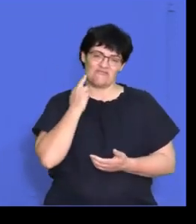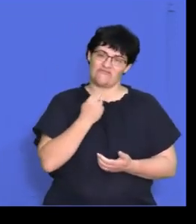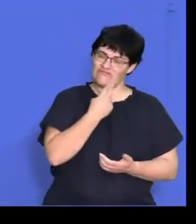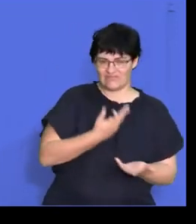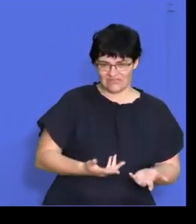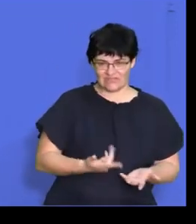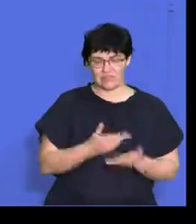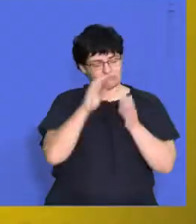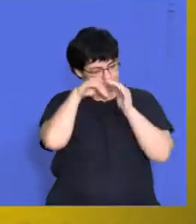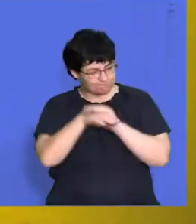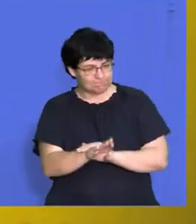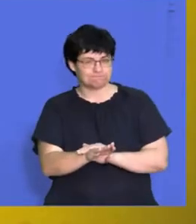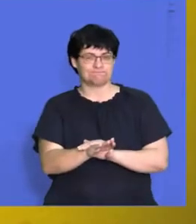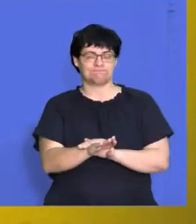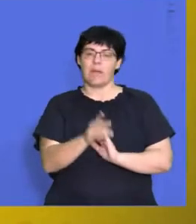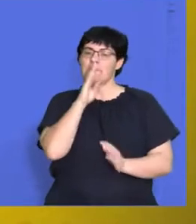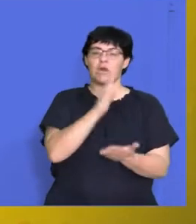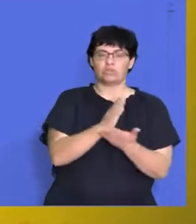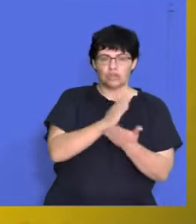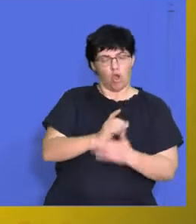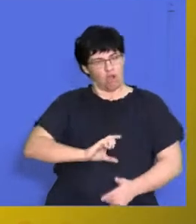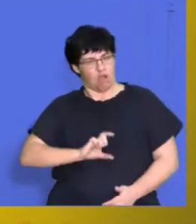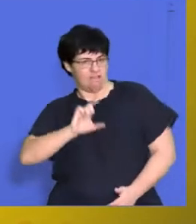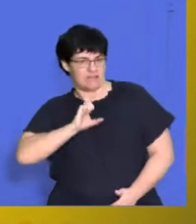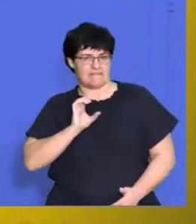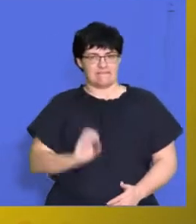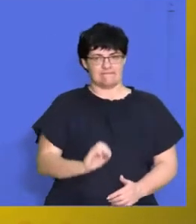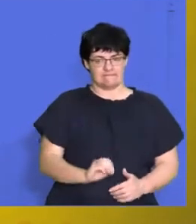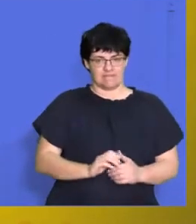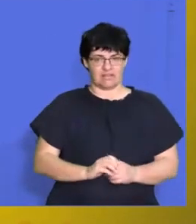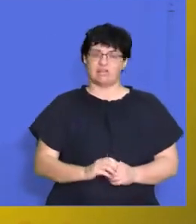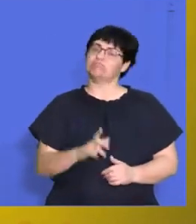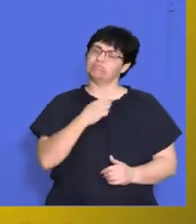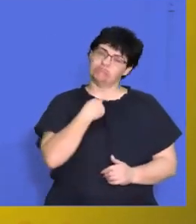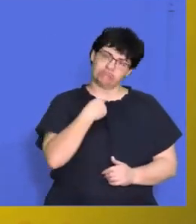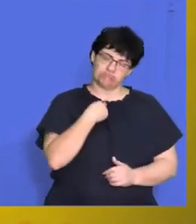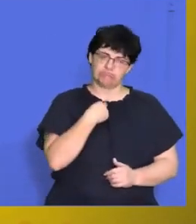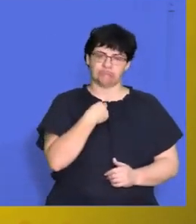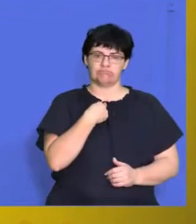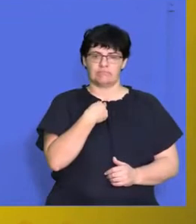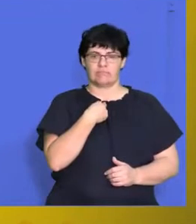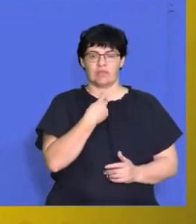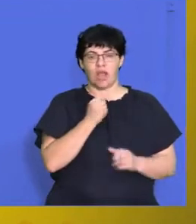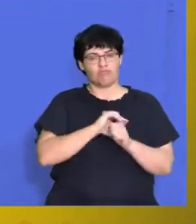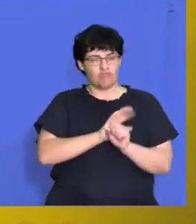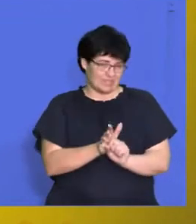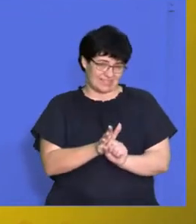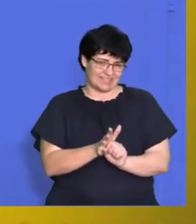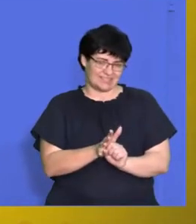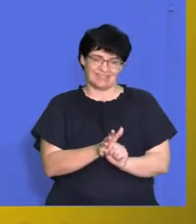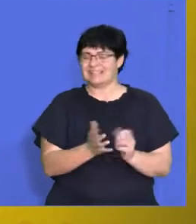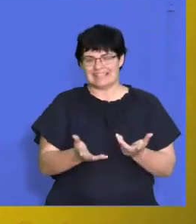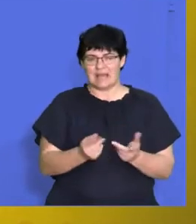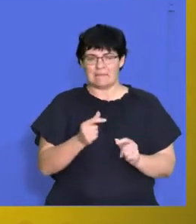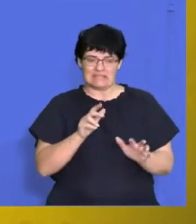when you go in there, make sure that you're confident. Unfortunately, when it's COVID times, it might